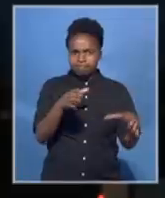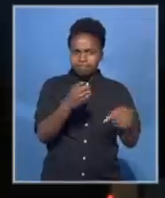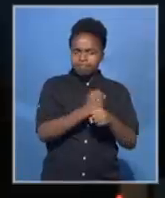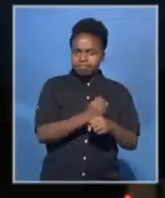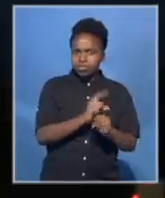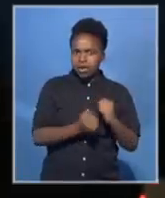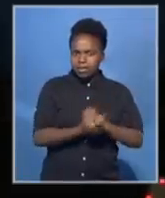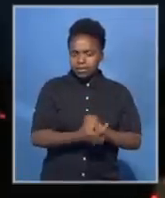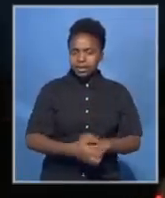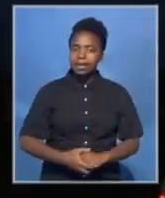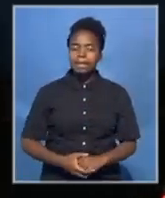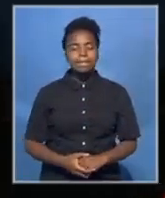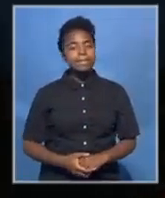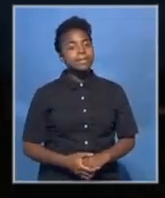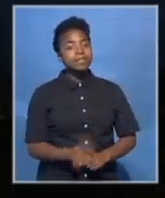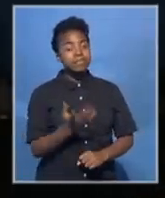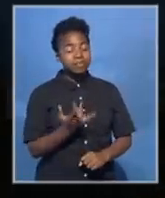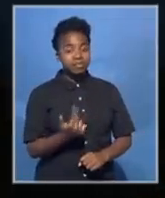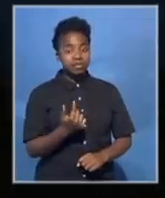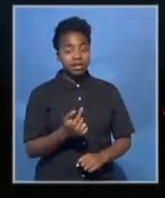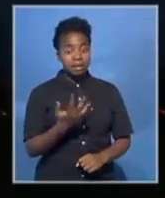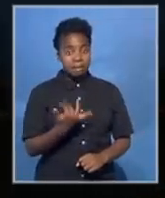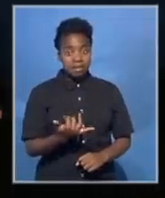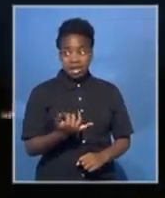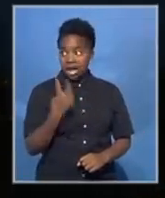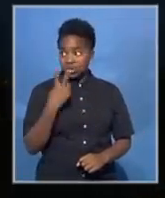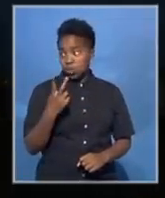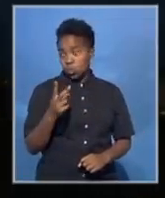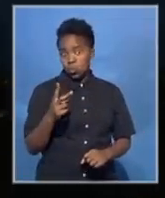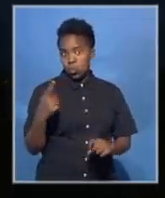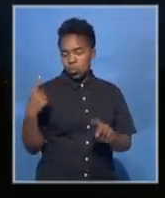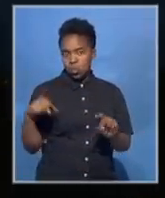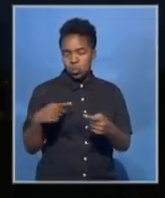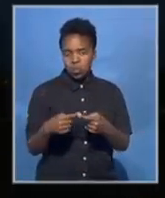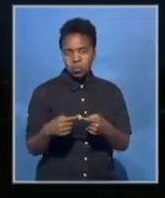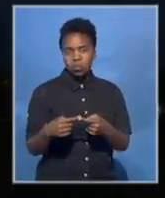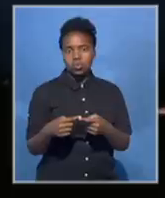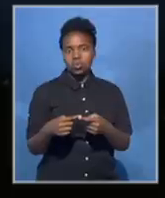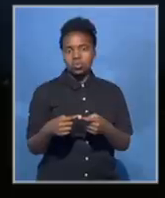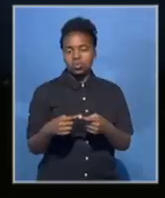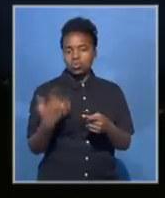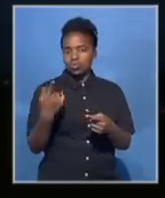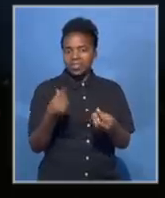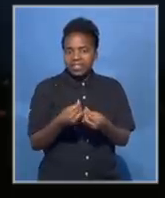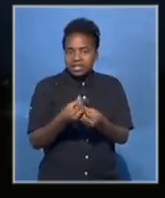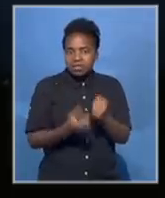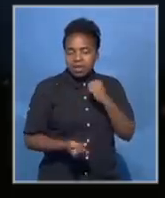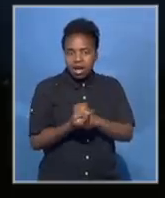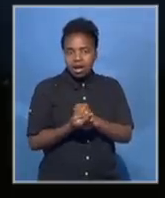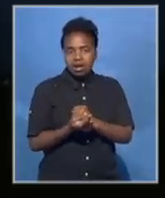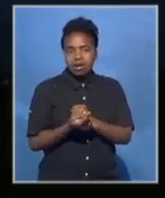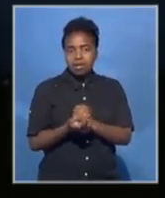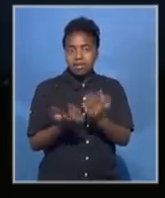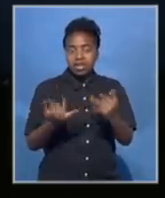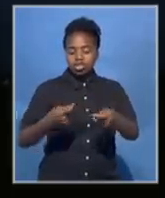Indeed. So while I've been stood here with these unfolding events, there's been a whole other incredible incident in a